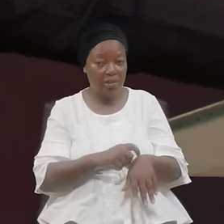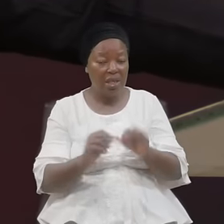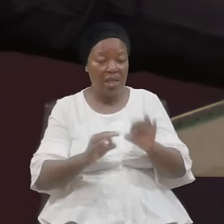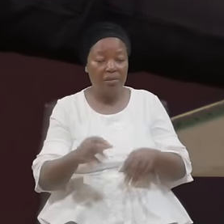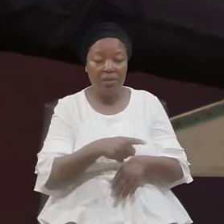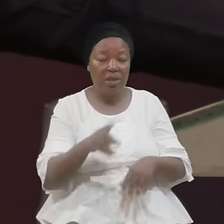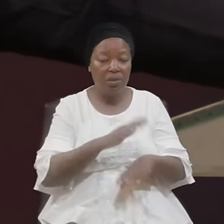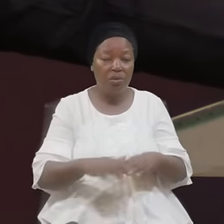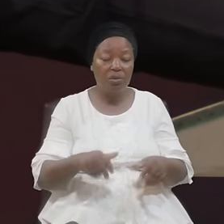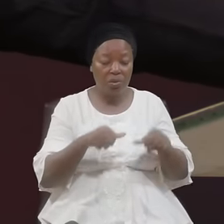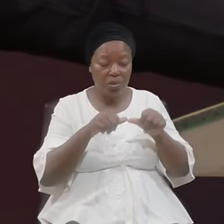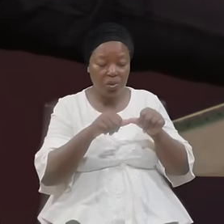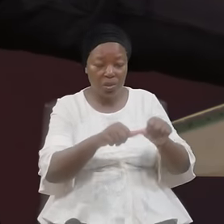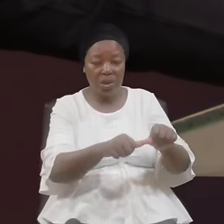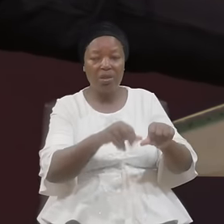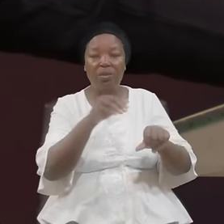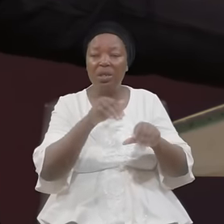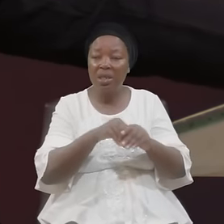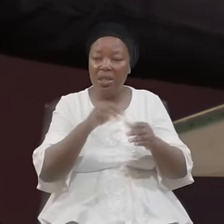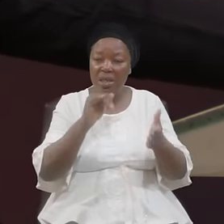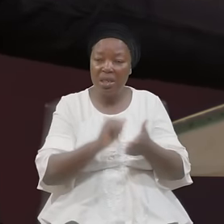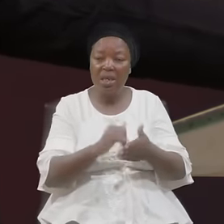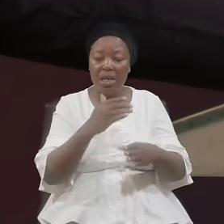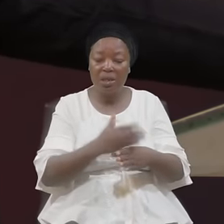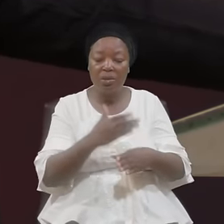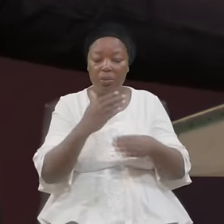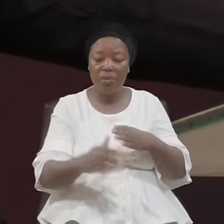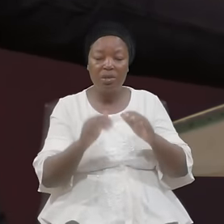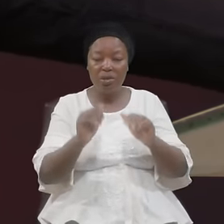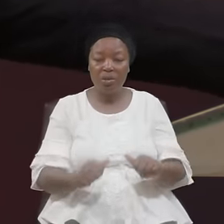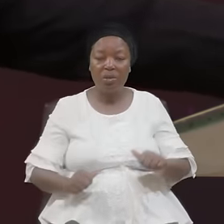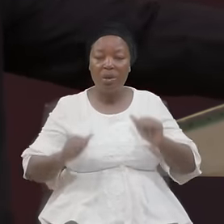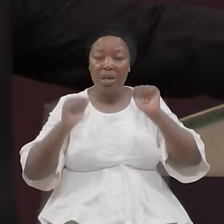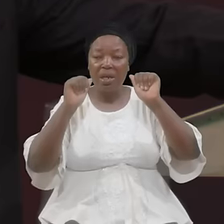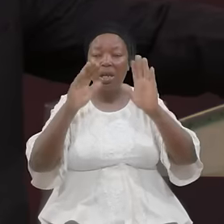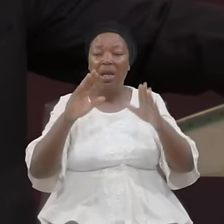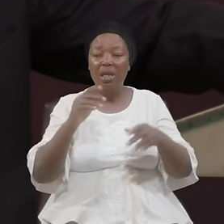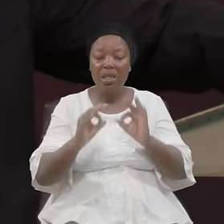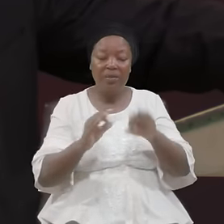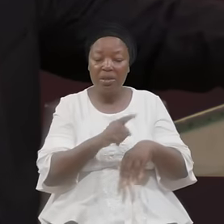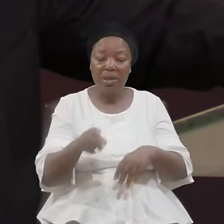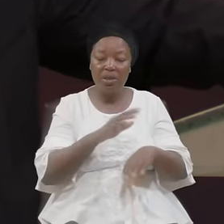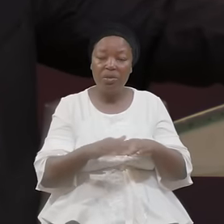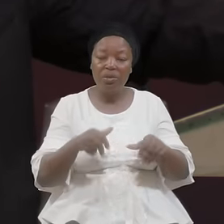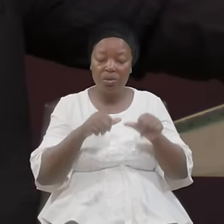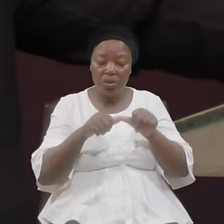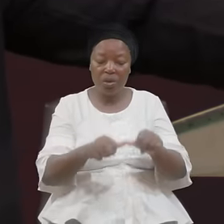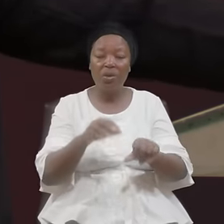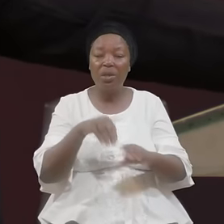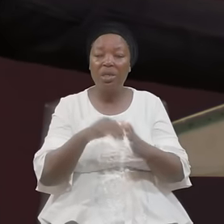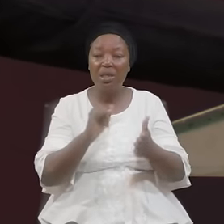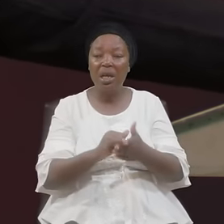Remain In That Absolute Surrender If They Didn't Remain In That